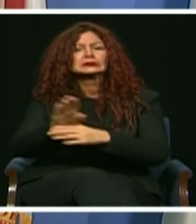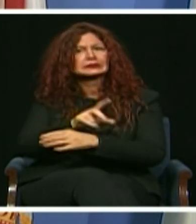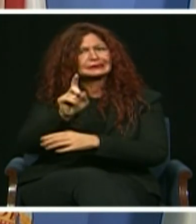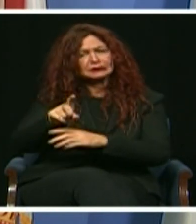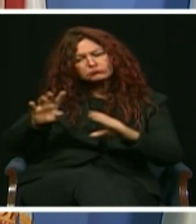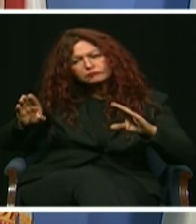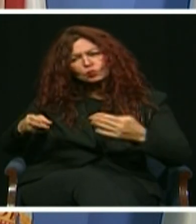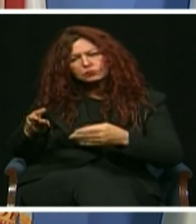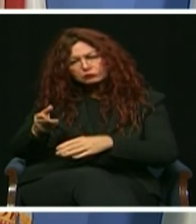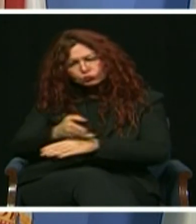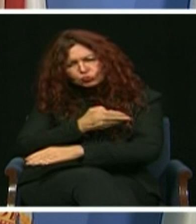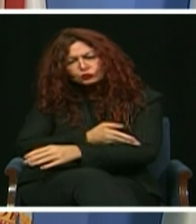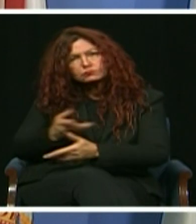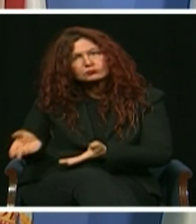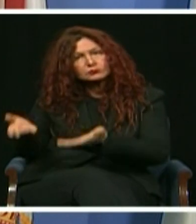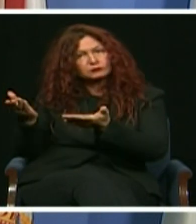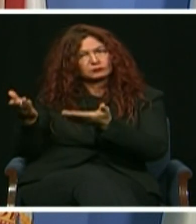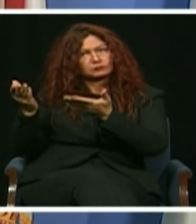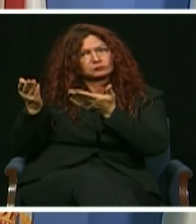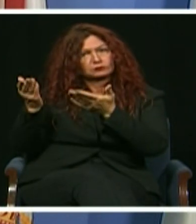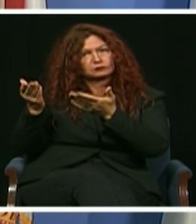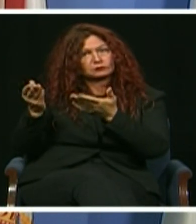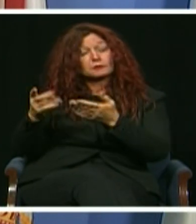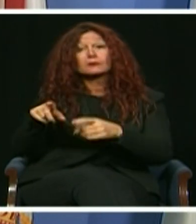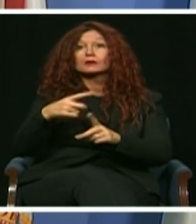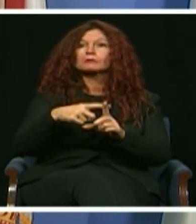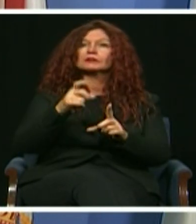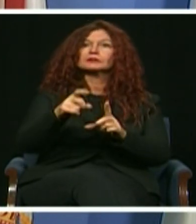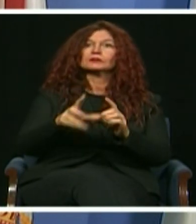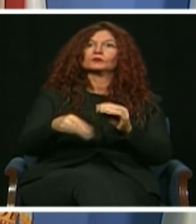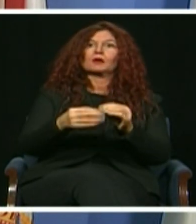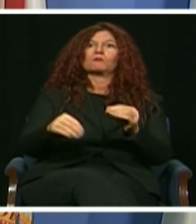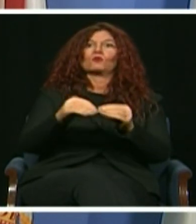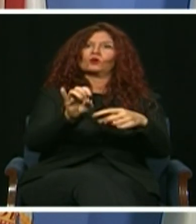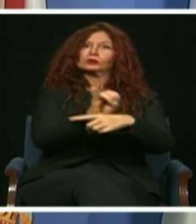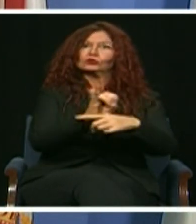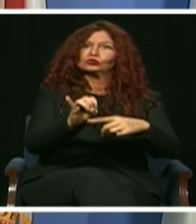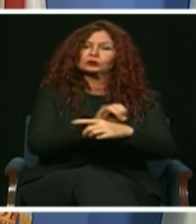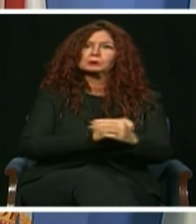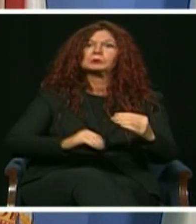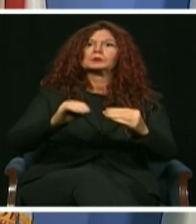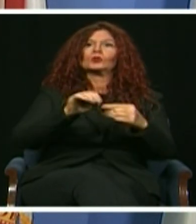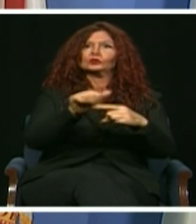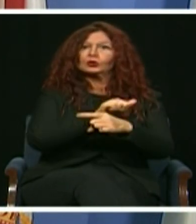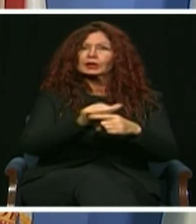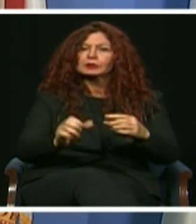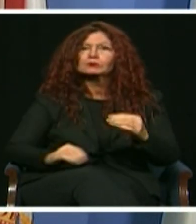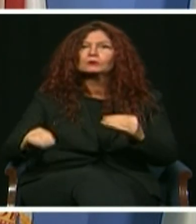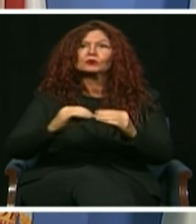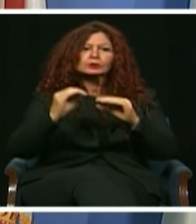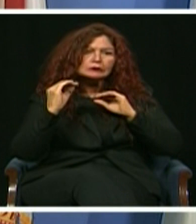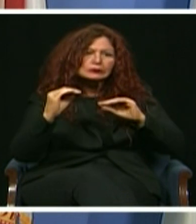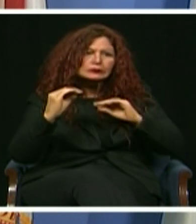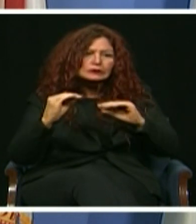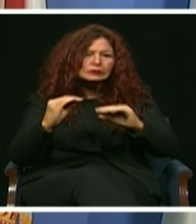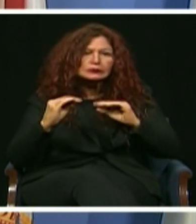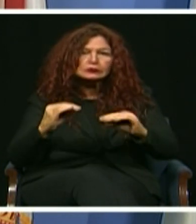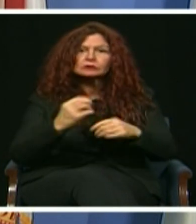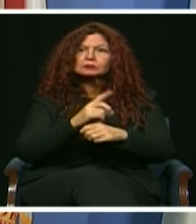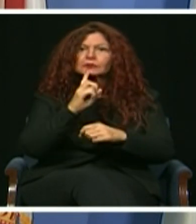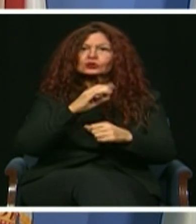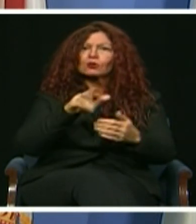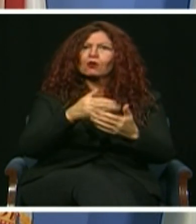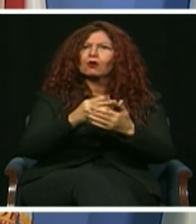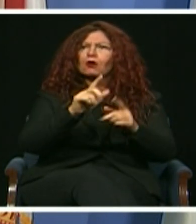apprenticeships. And any efforts to grow our tech economy must be rooted in collaboration with a diverse coalition of leaders